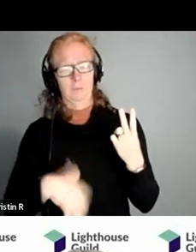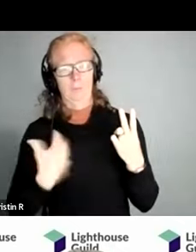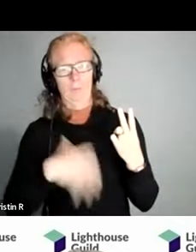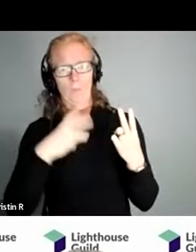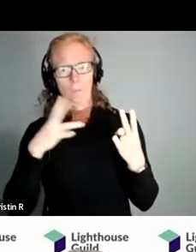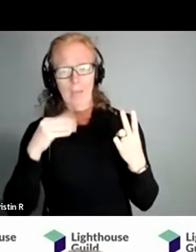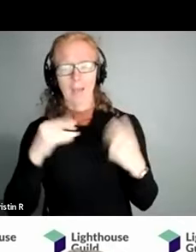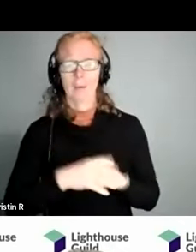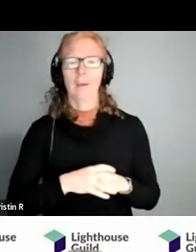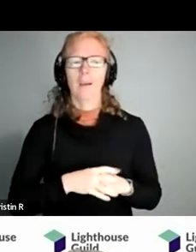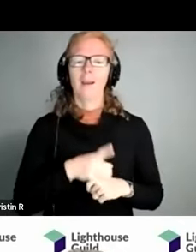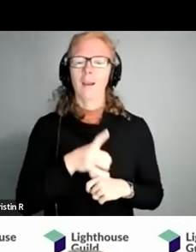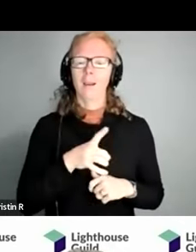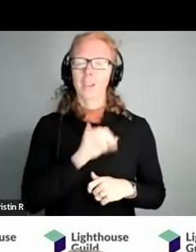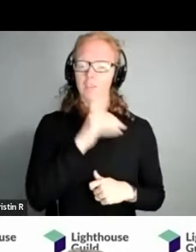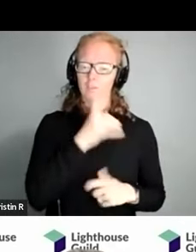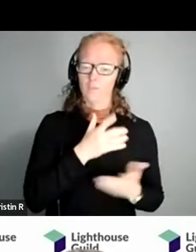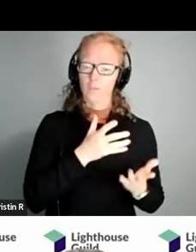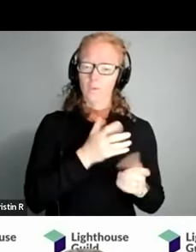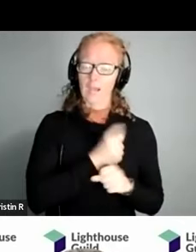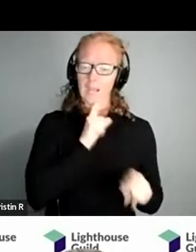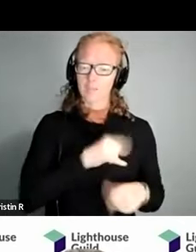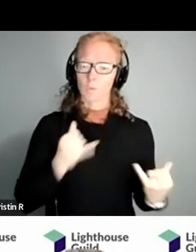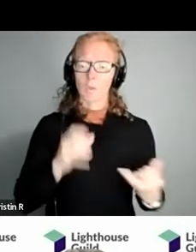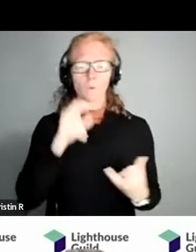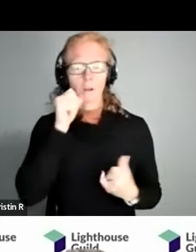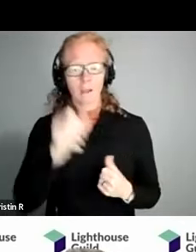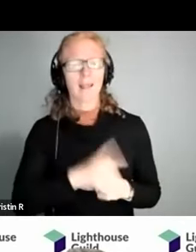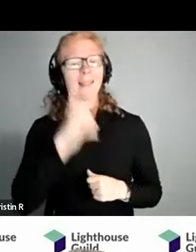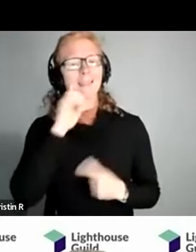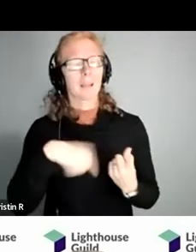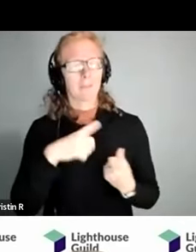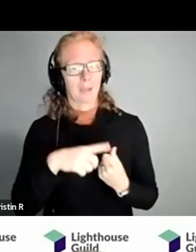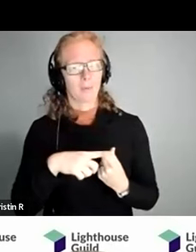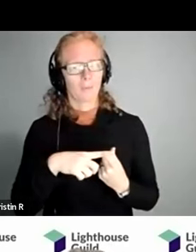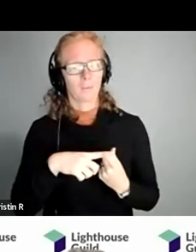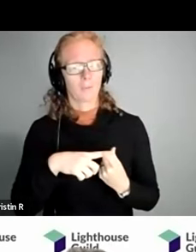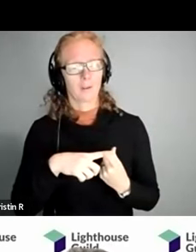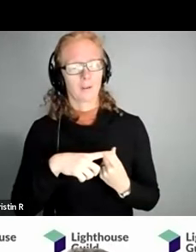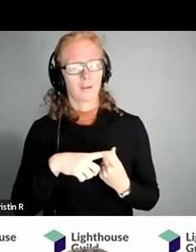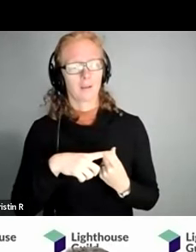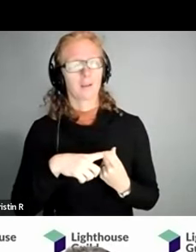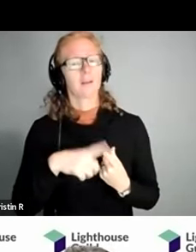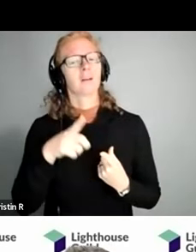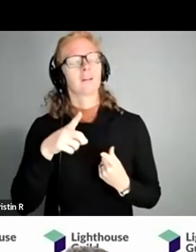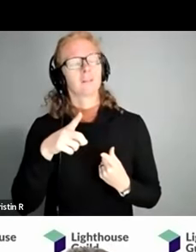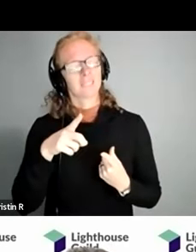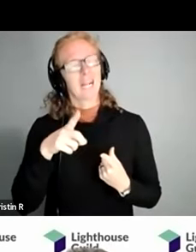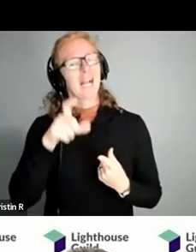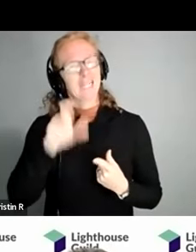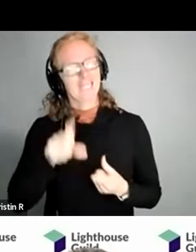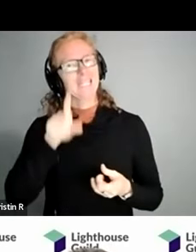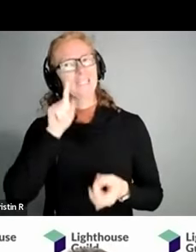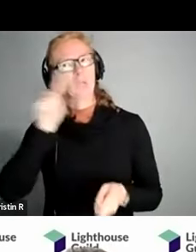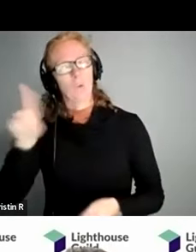whether you got an answer today or not just think about the need to have yourself checked out and make